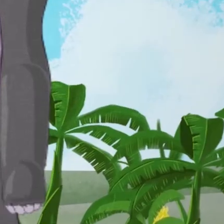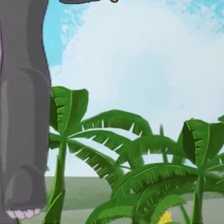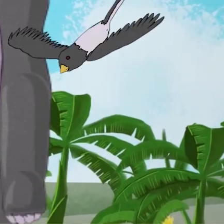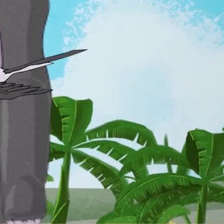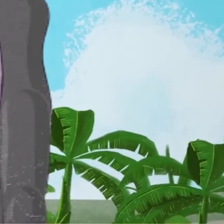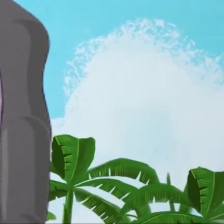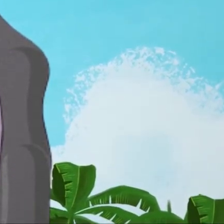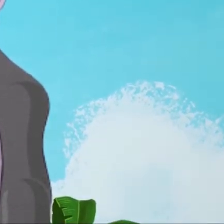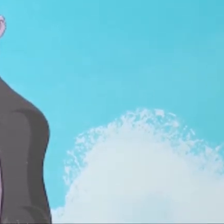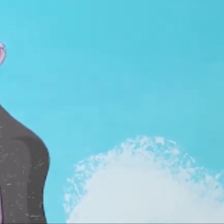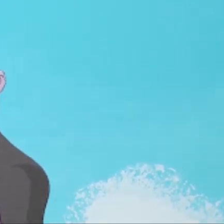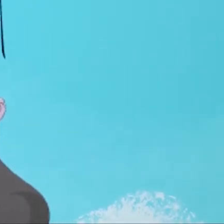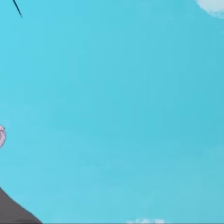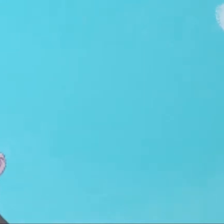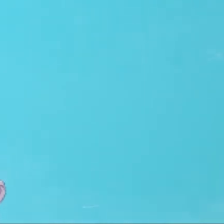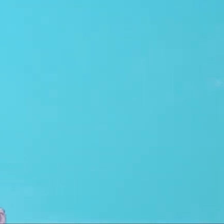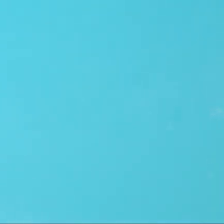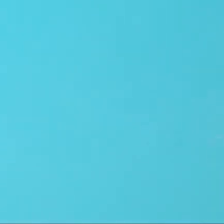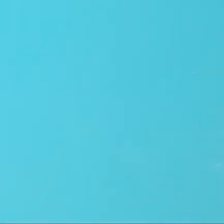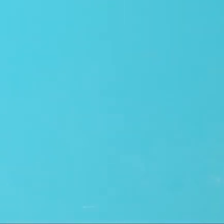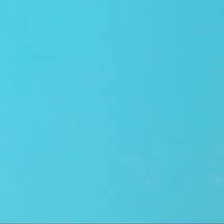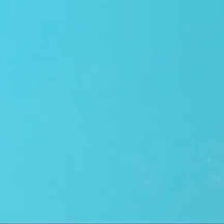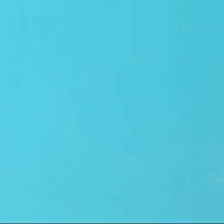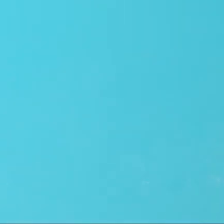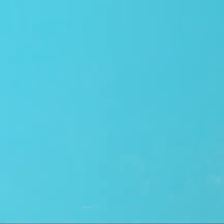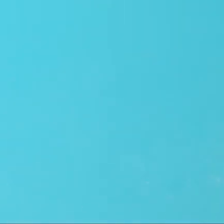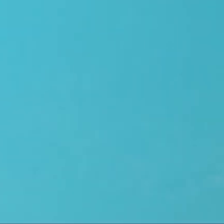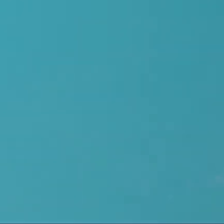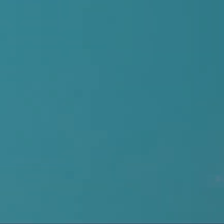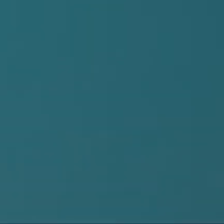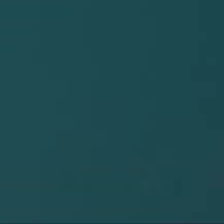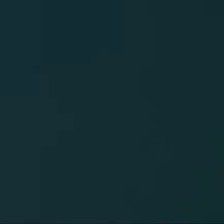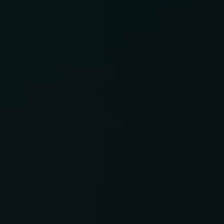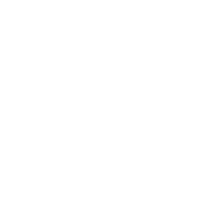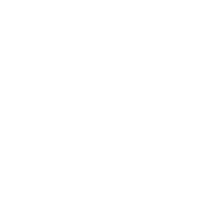We are happy every time Time